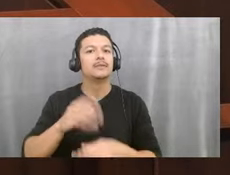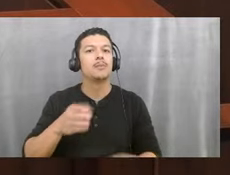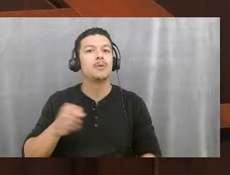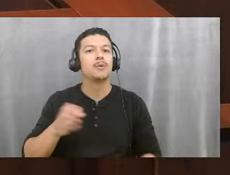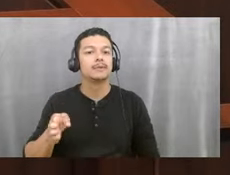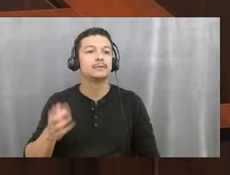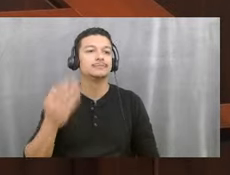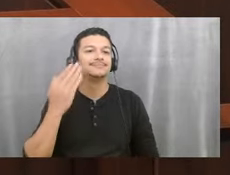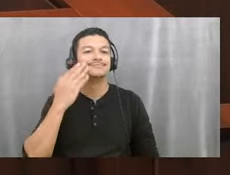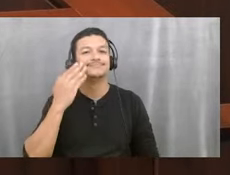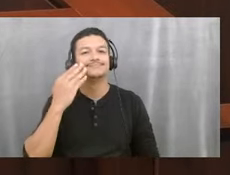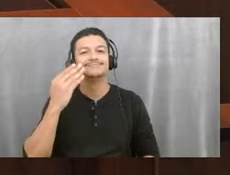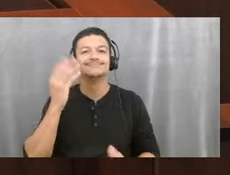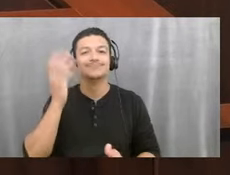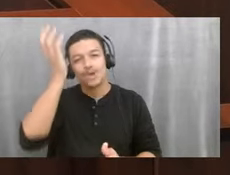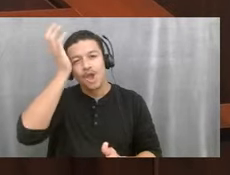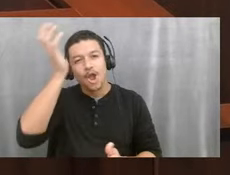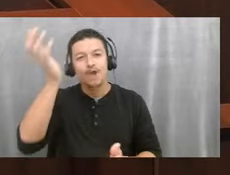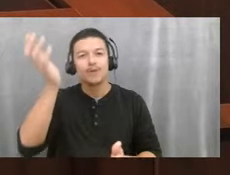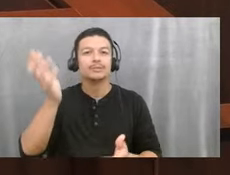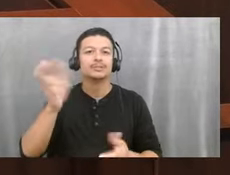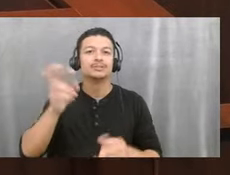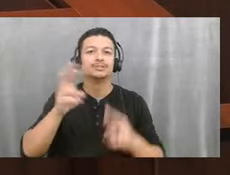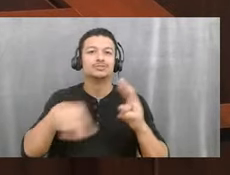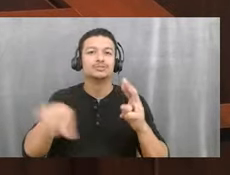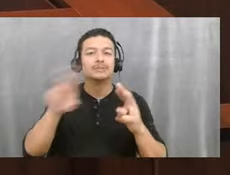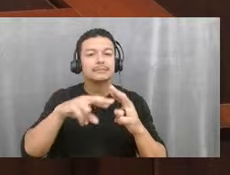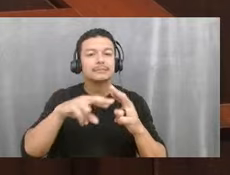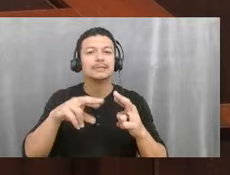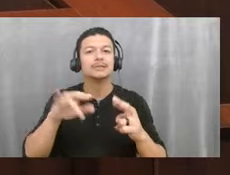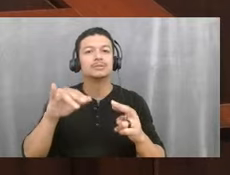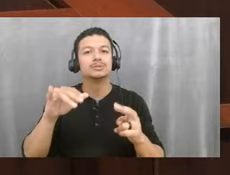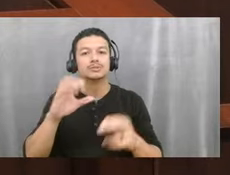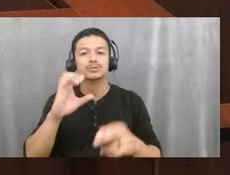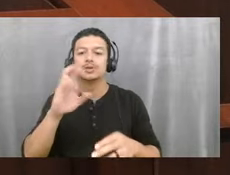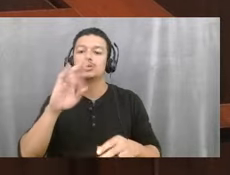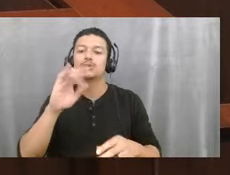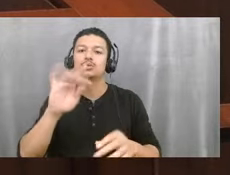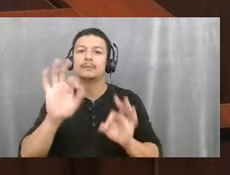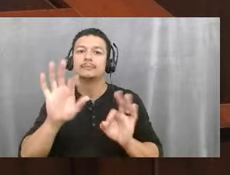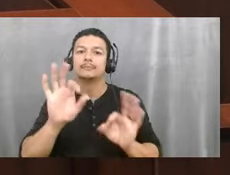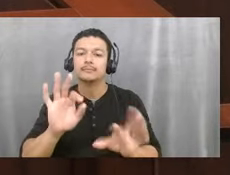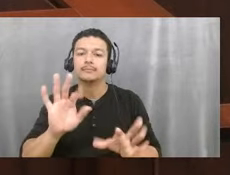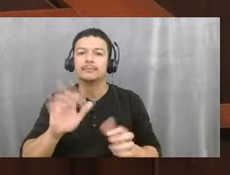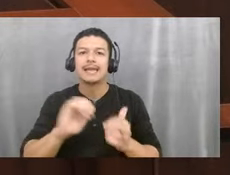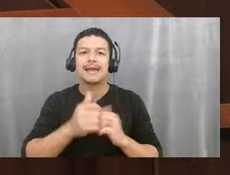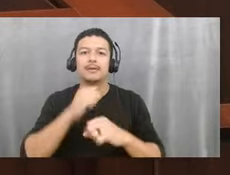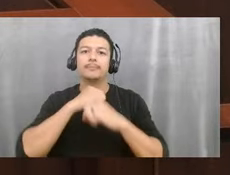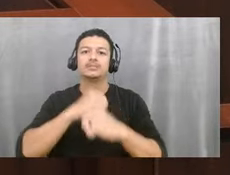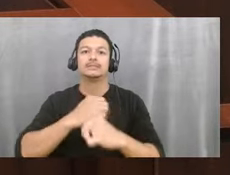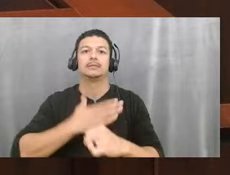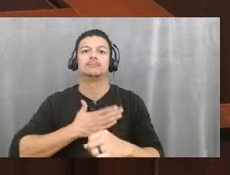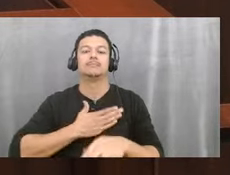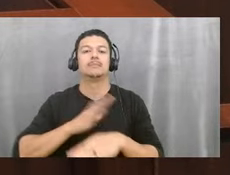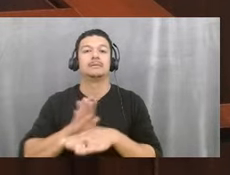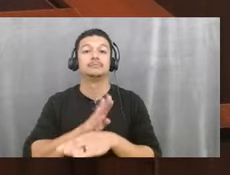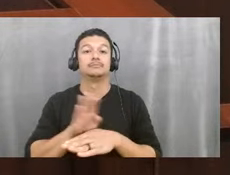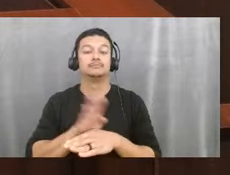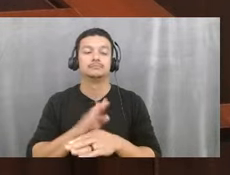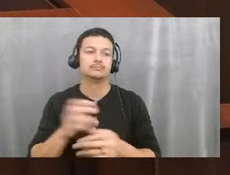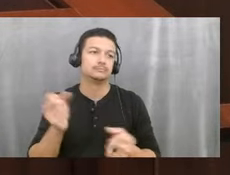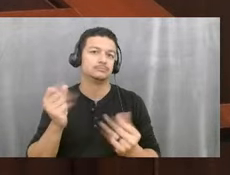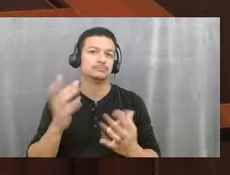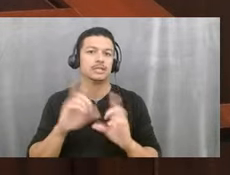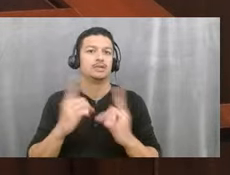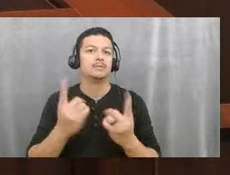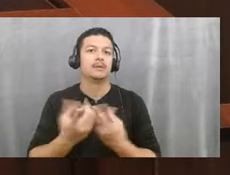services to, um, crime prevention tips from our Boynton beach police department on how to protect your business. So it's got, um, multiple departments involved